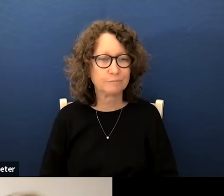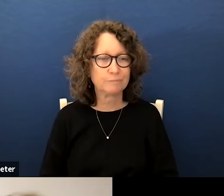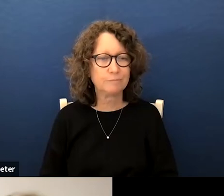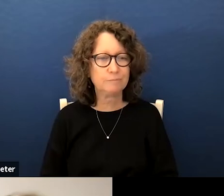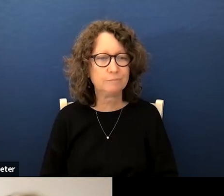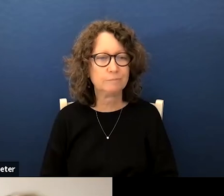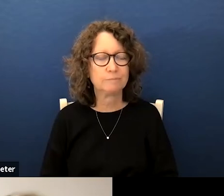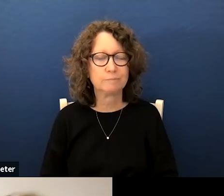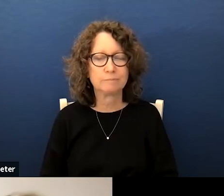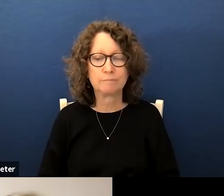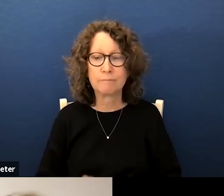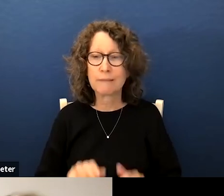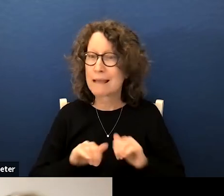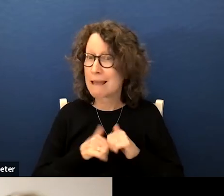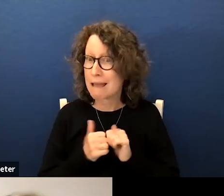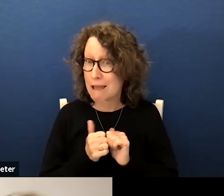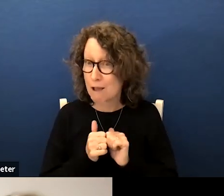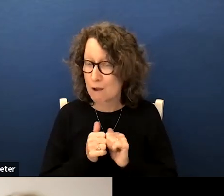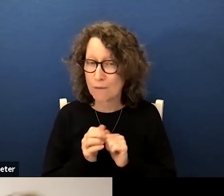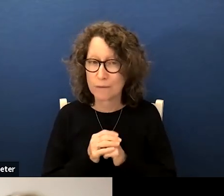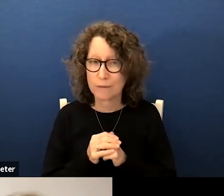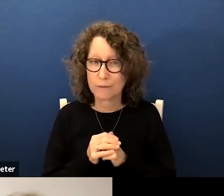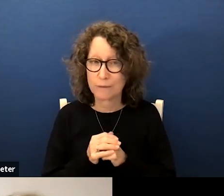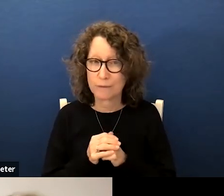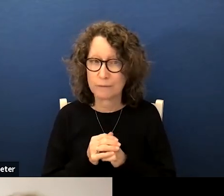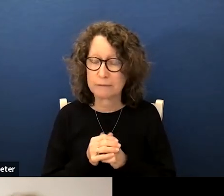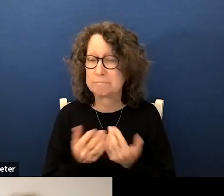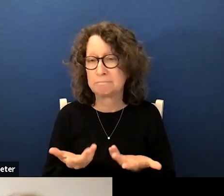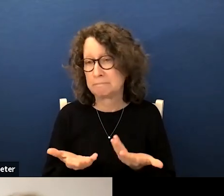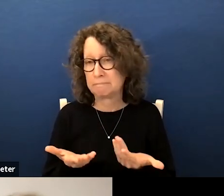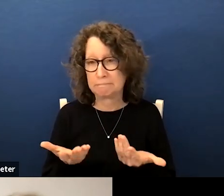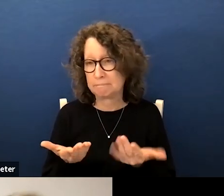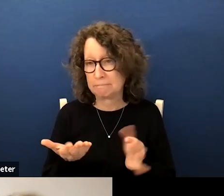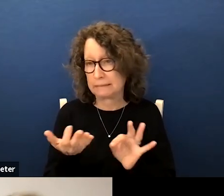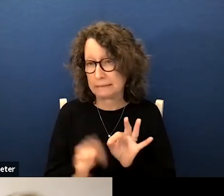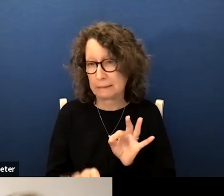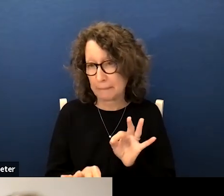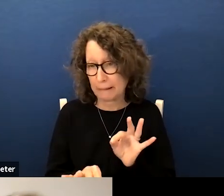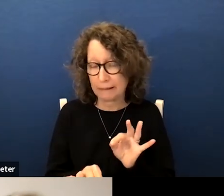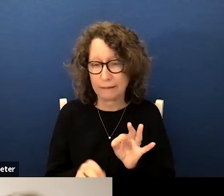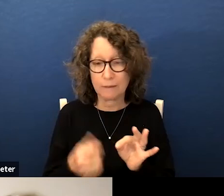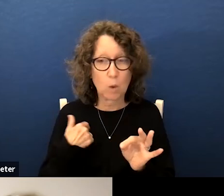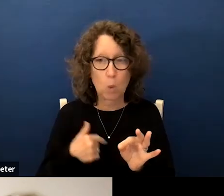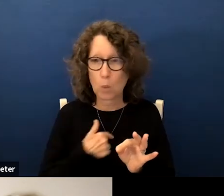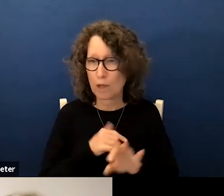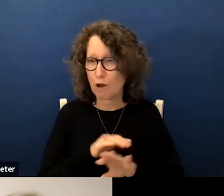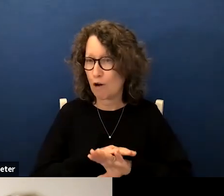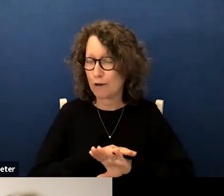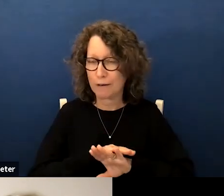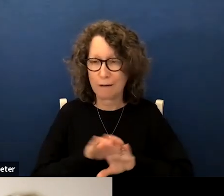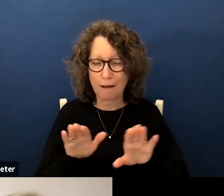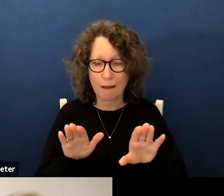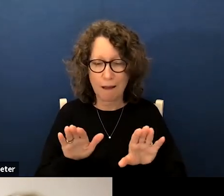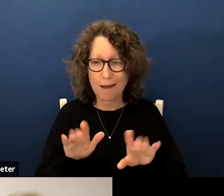how have we done this very simply and for the most part we are not suspending students